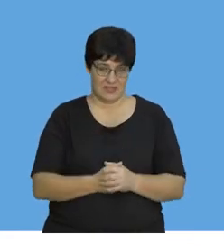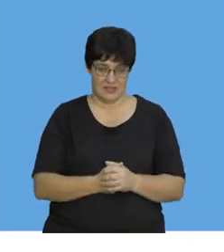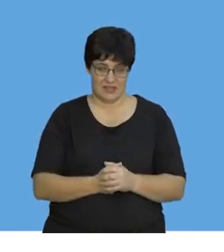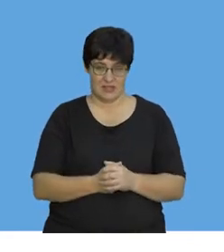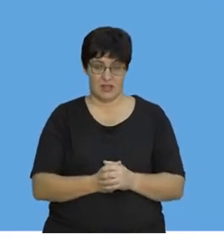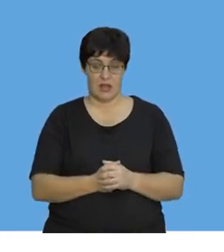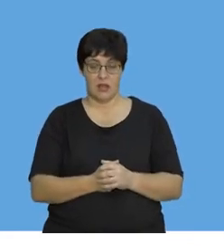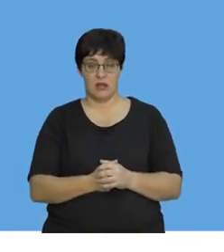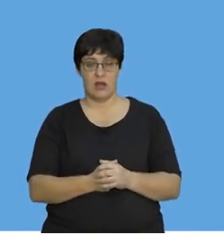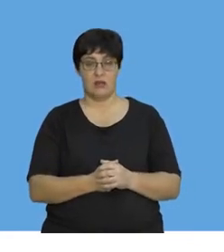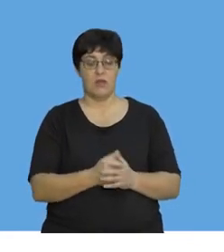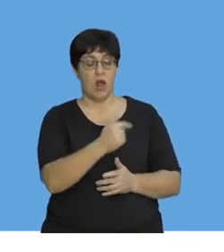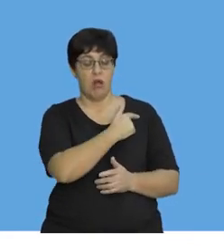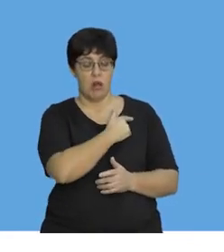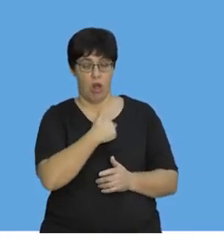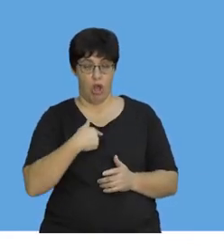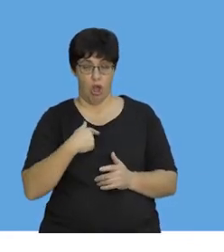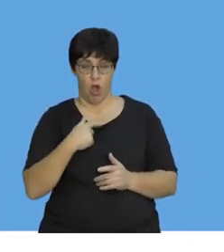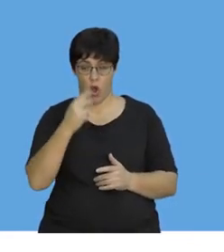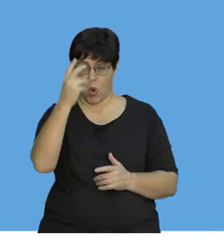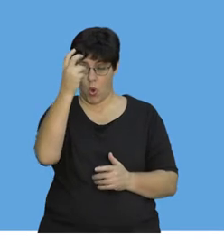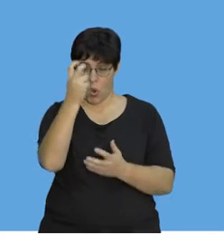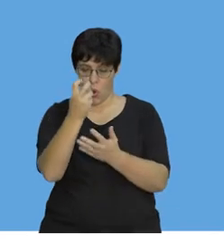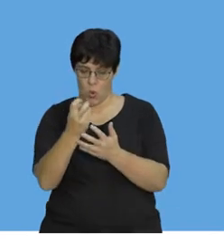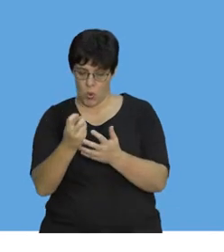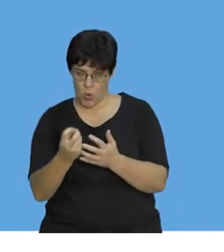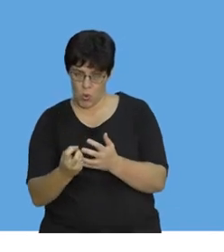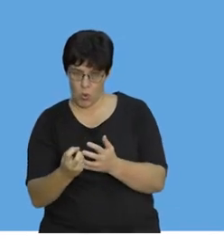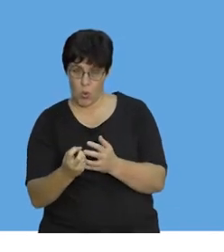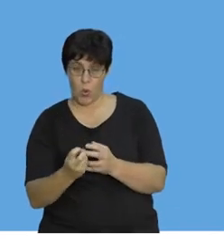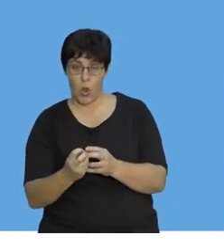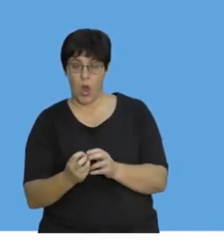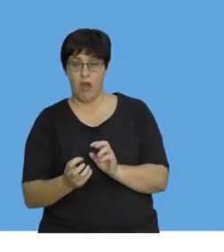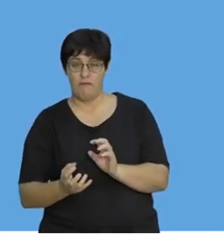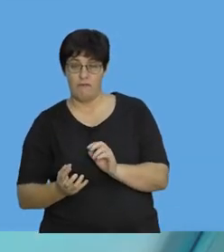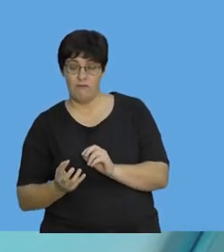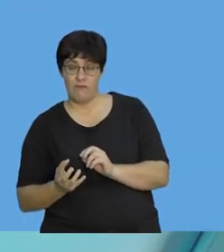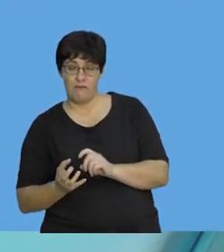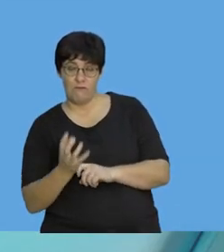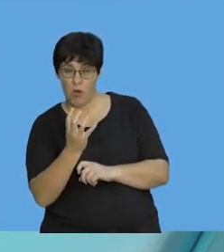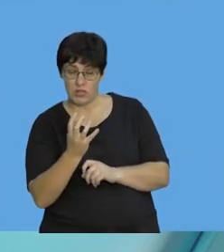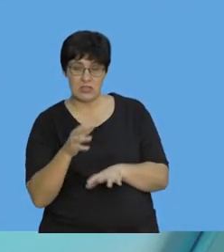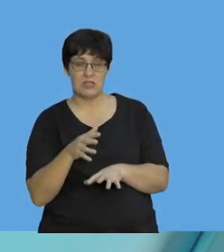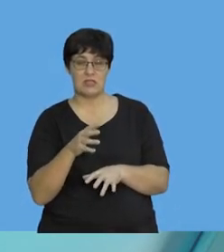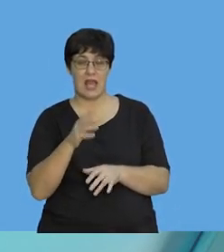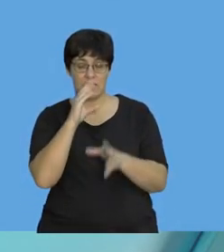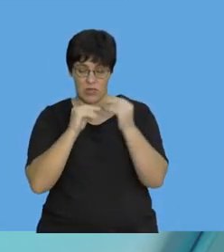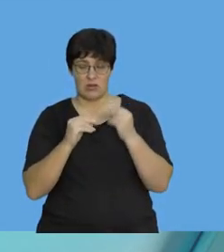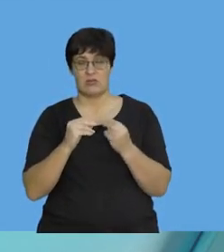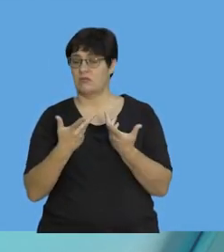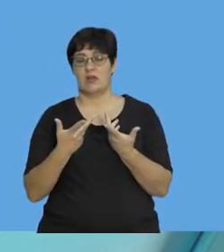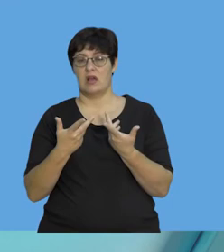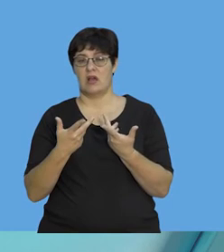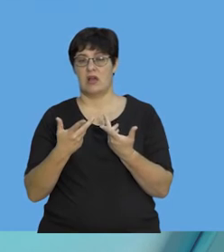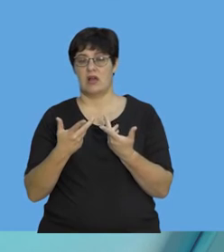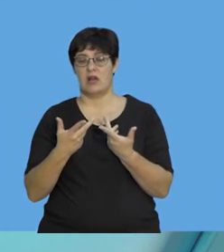The longer it took to stop, the smaller the force it experienced. The change in momentum is